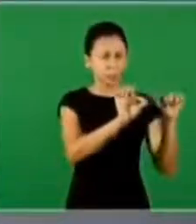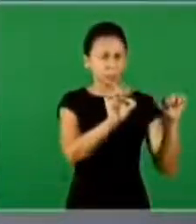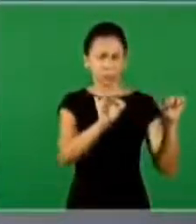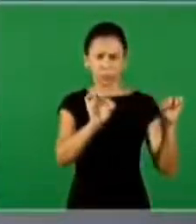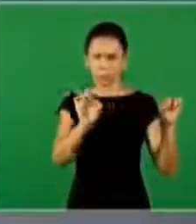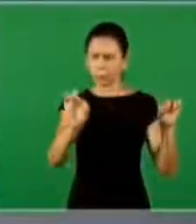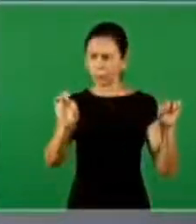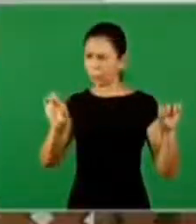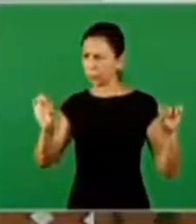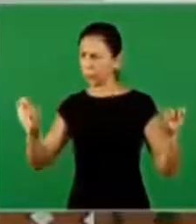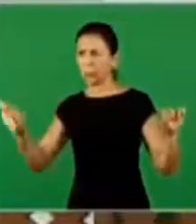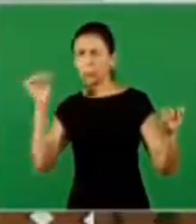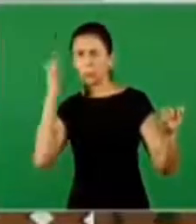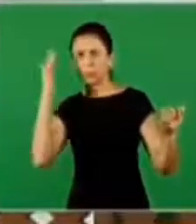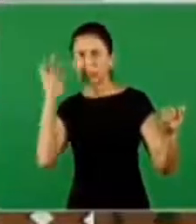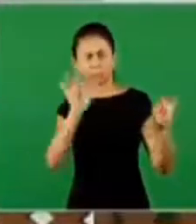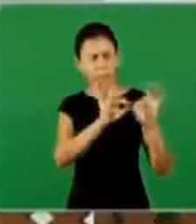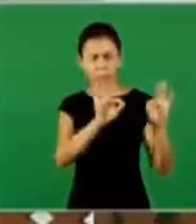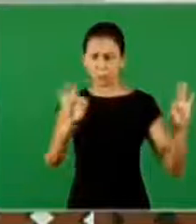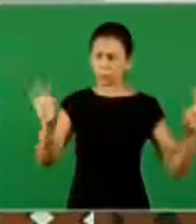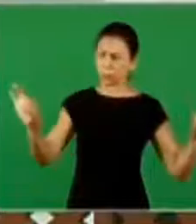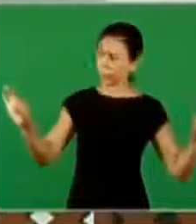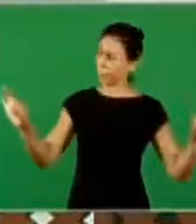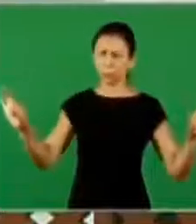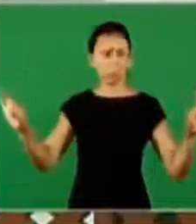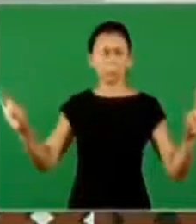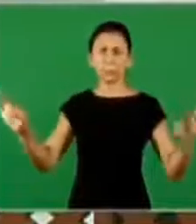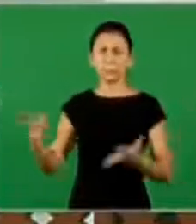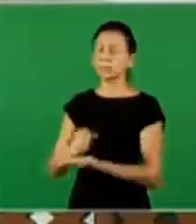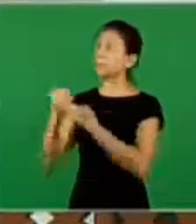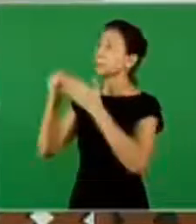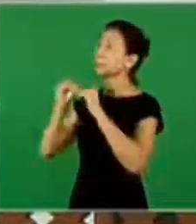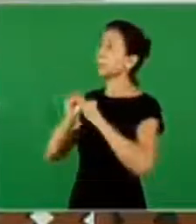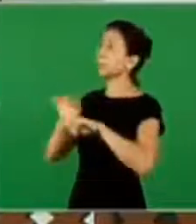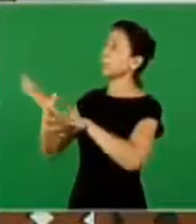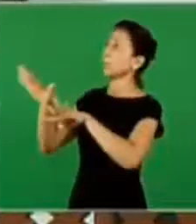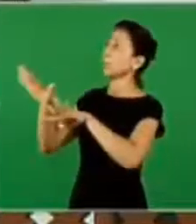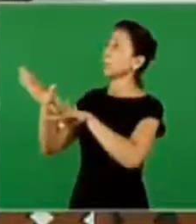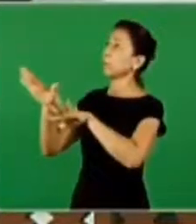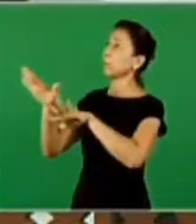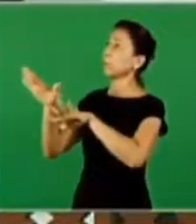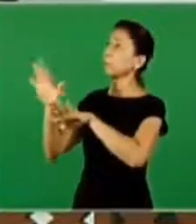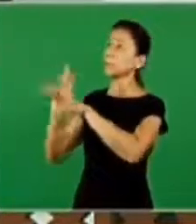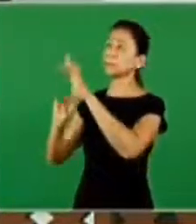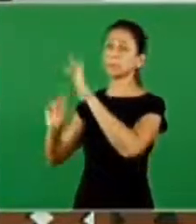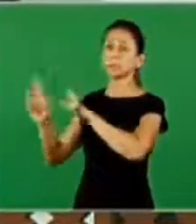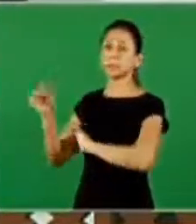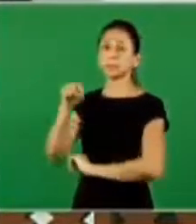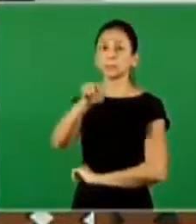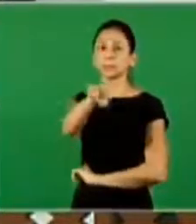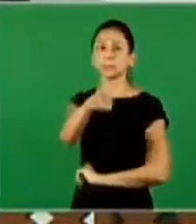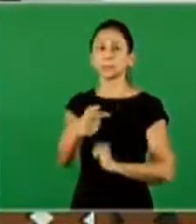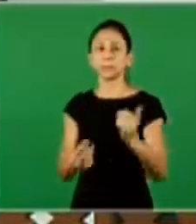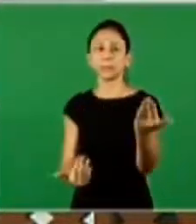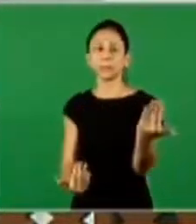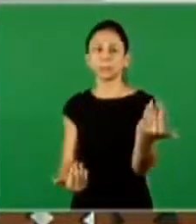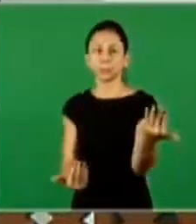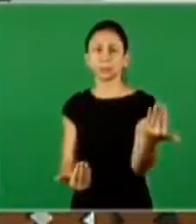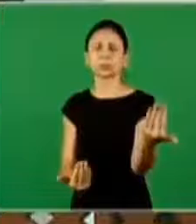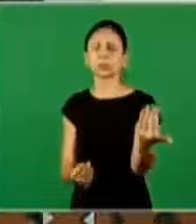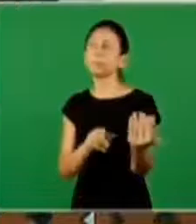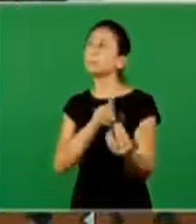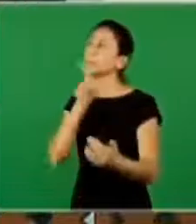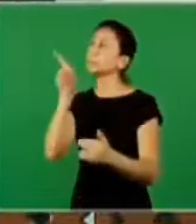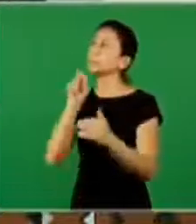in a single time including the rapture church when the church arrives in eternity you youth you